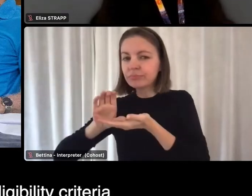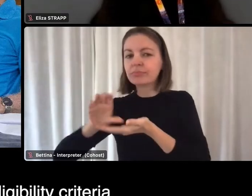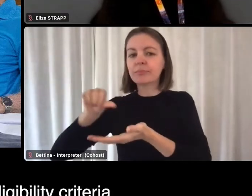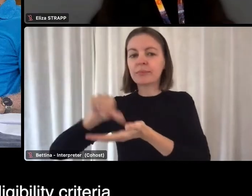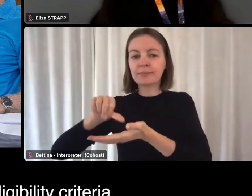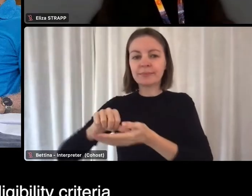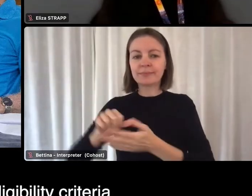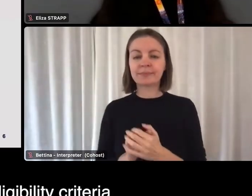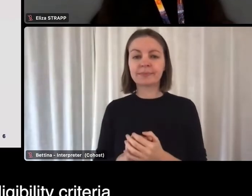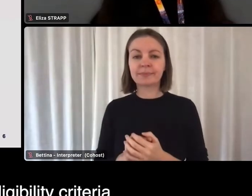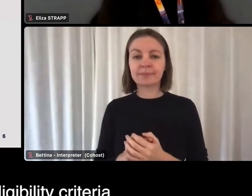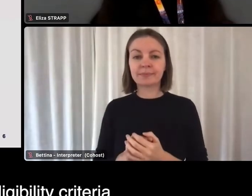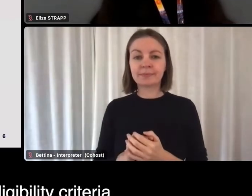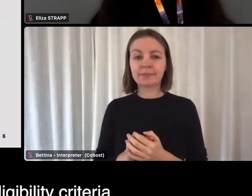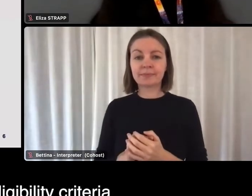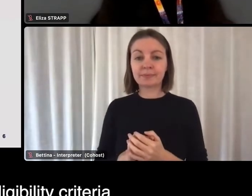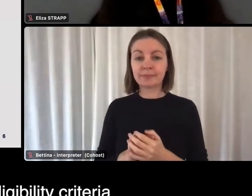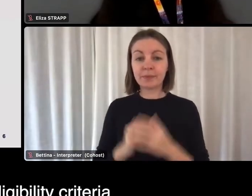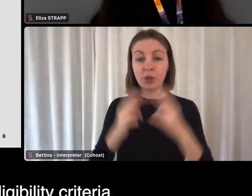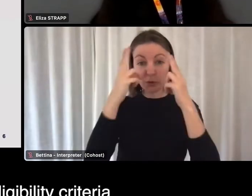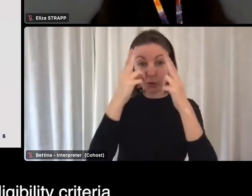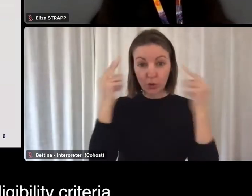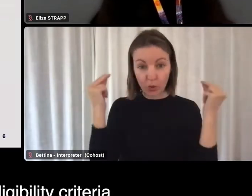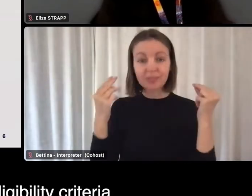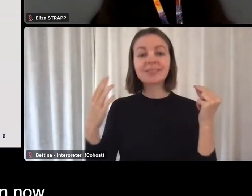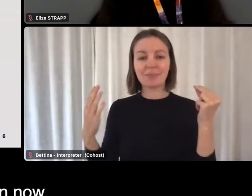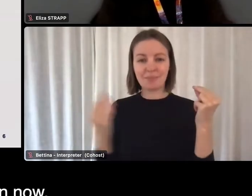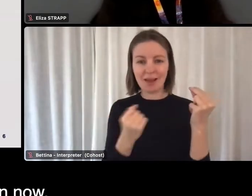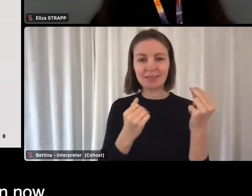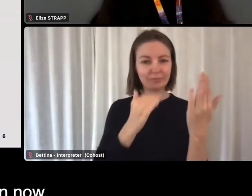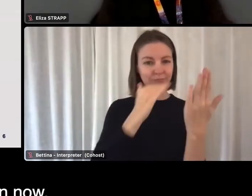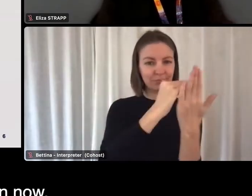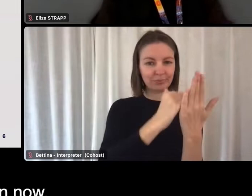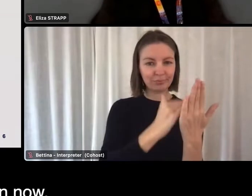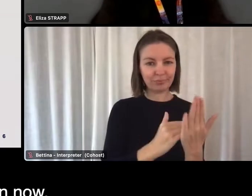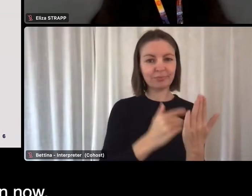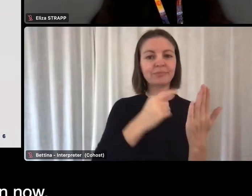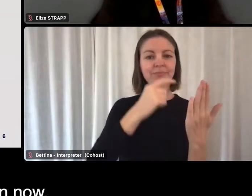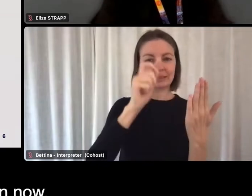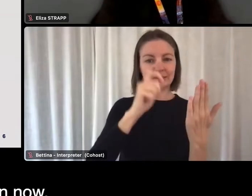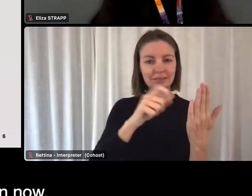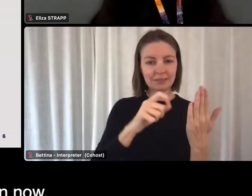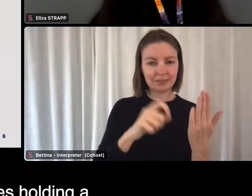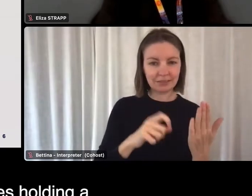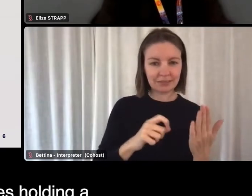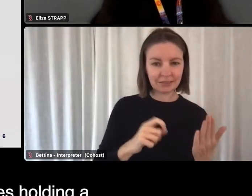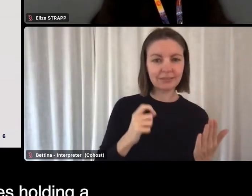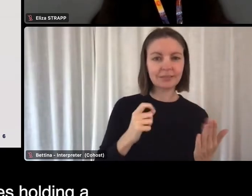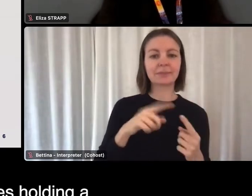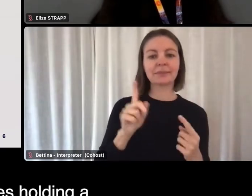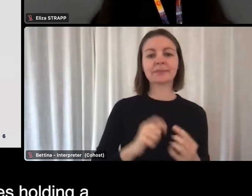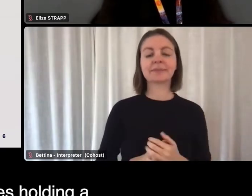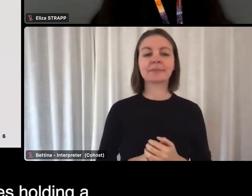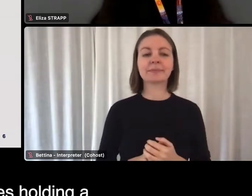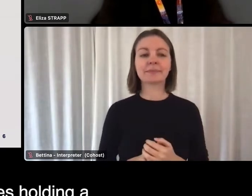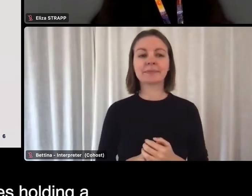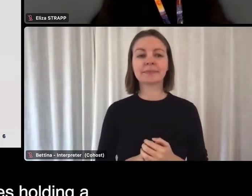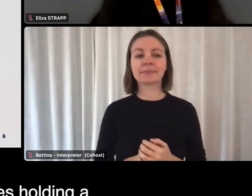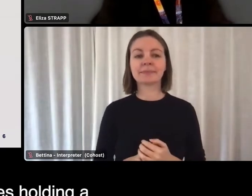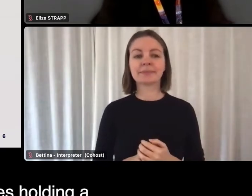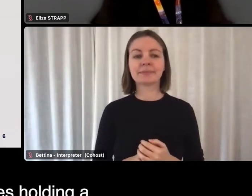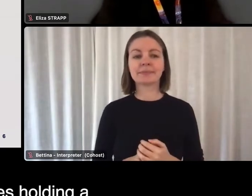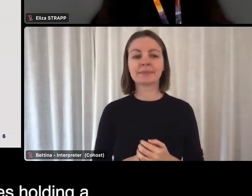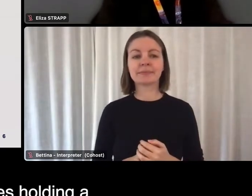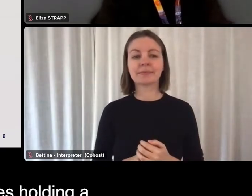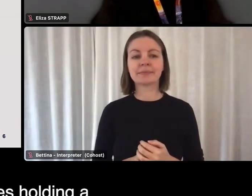nurses will also need to meet eligibility criteria, and this is up on the screen now. So holding, and this eligibility